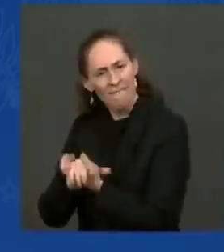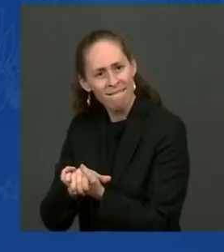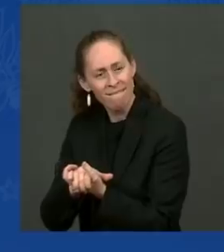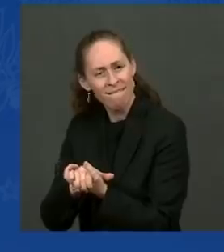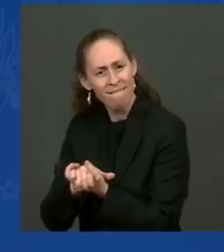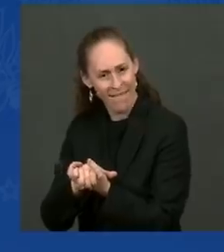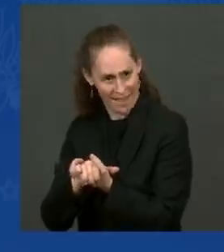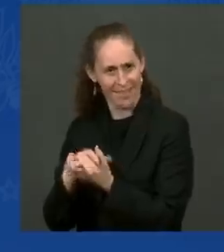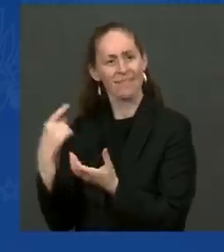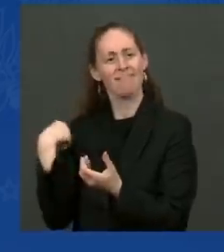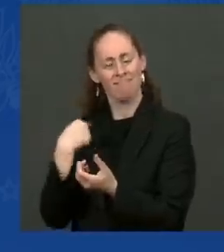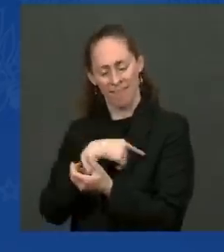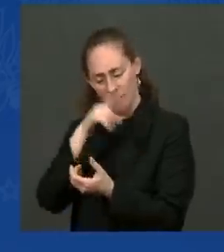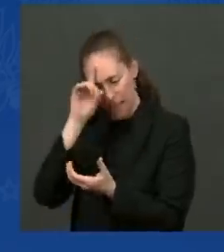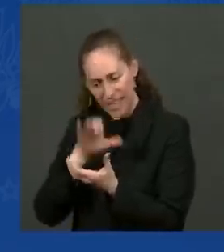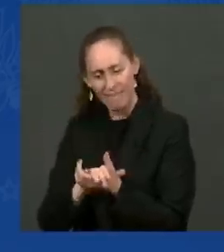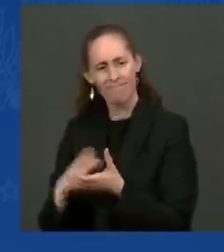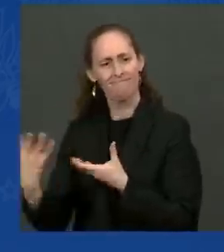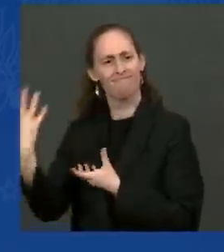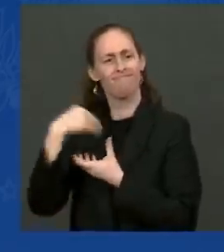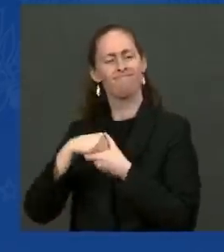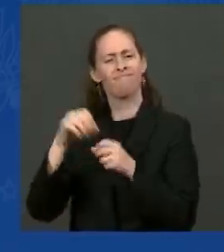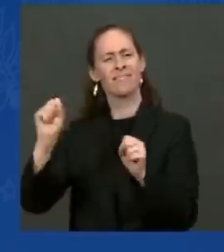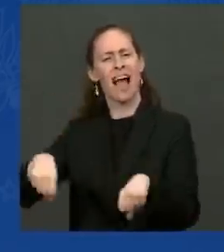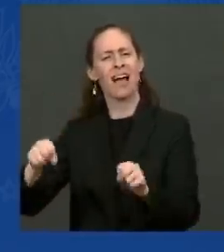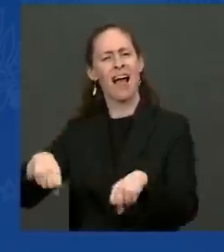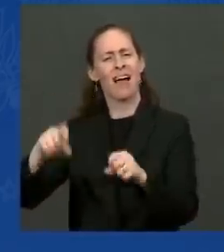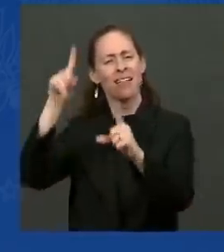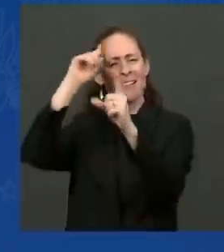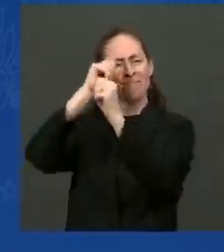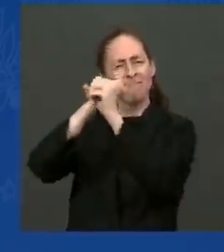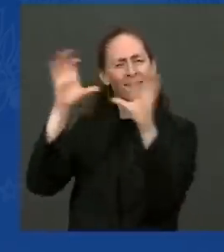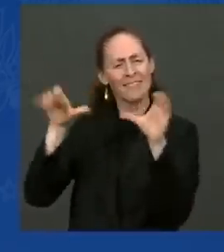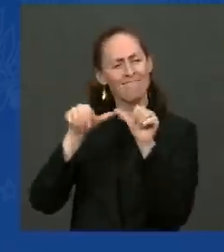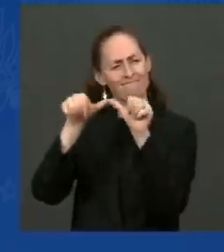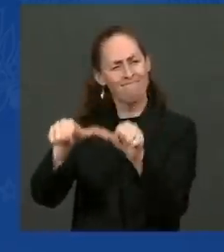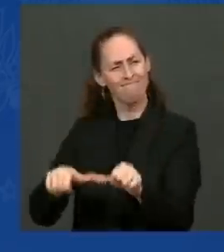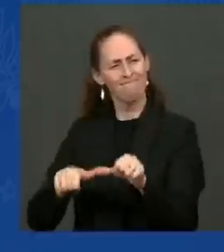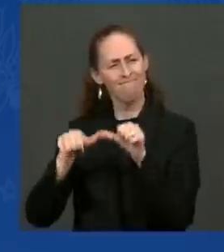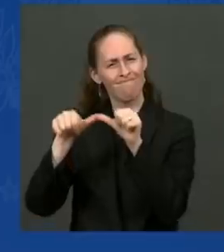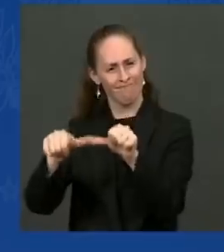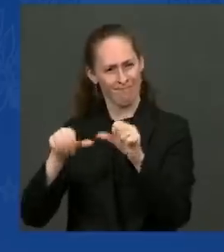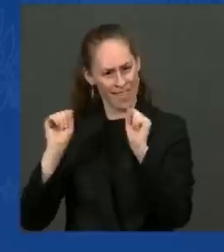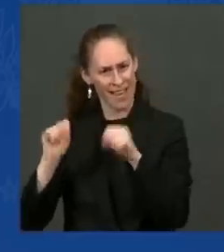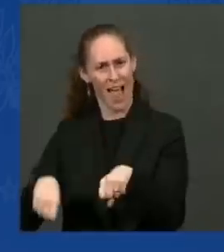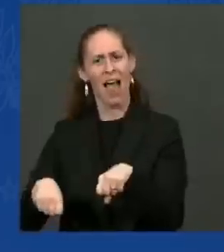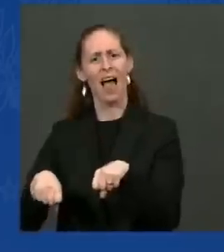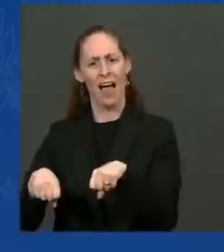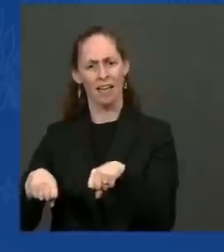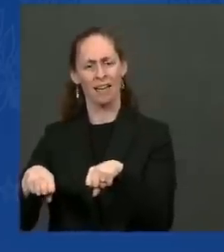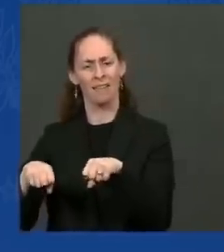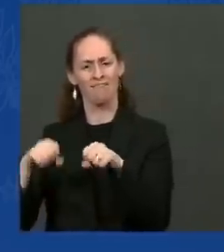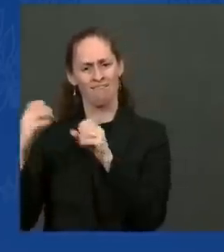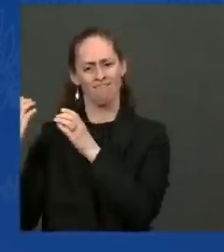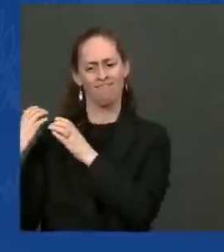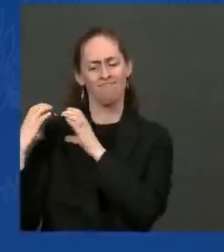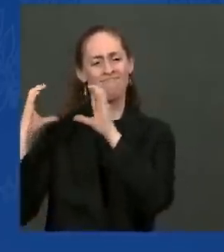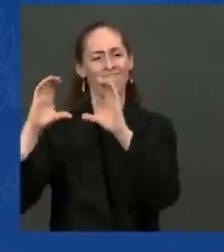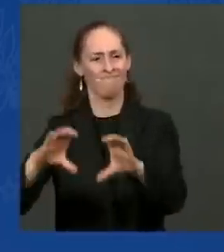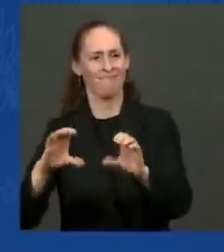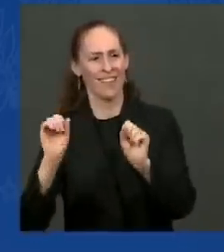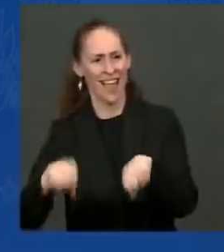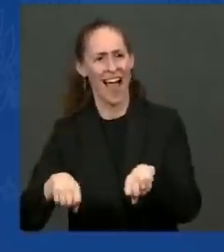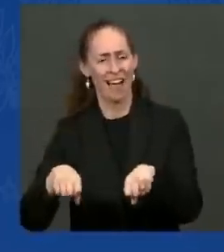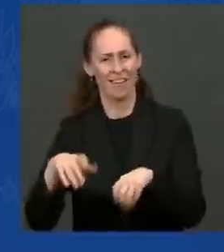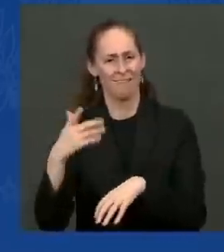We see what can be unburdened by what has been. We are as bold as